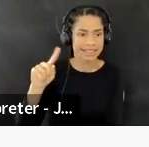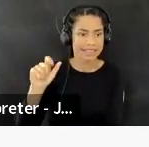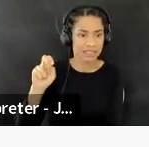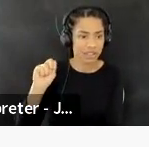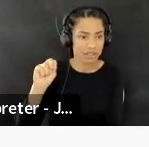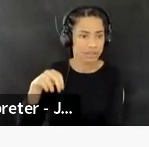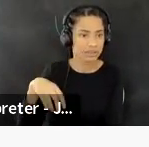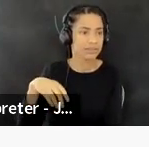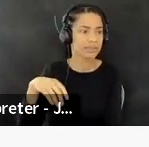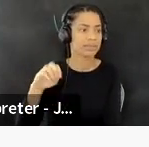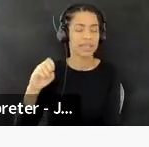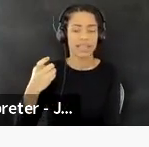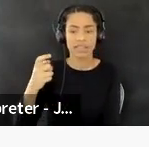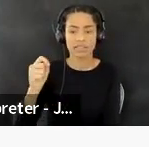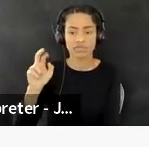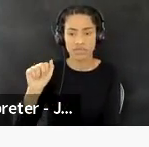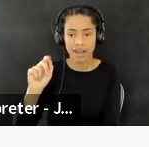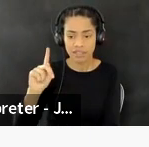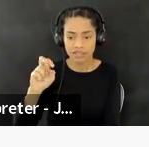how do we not